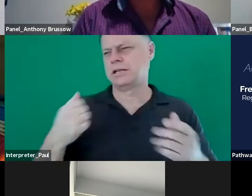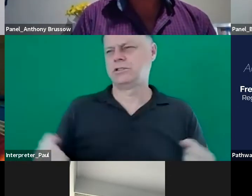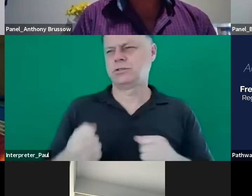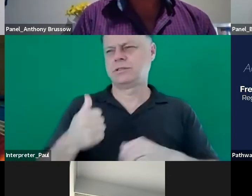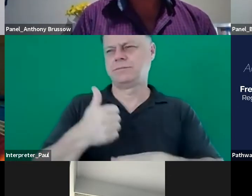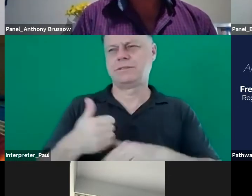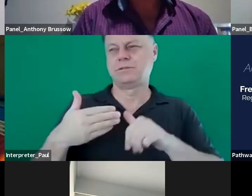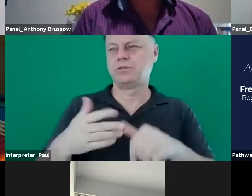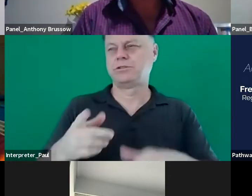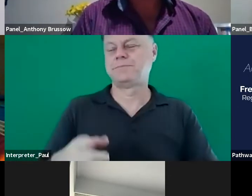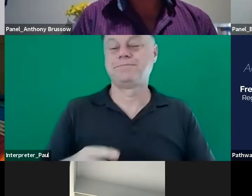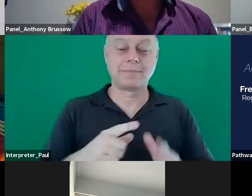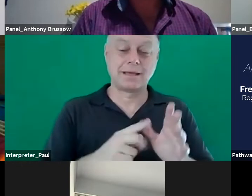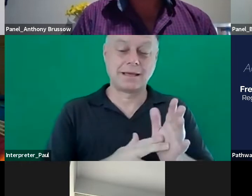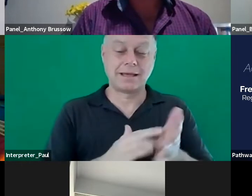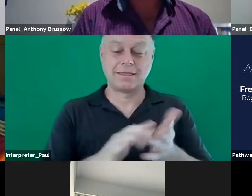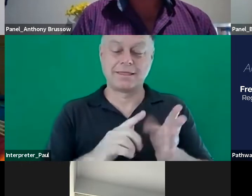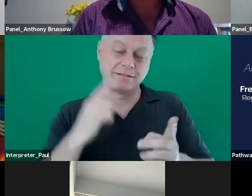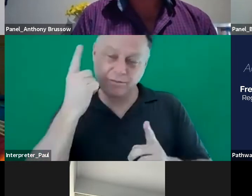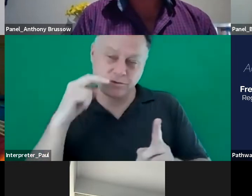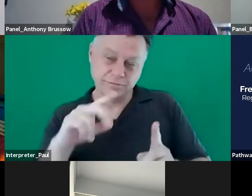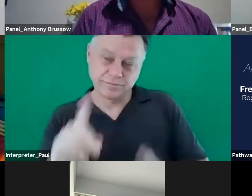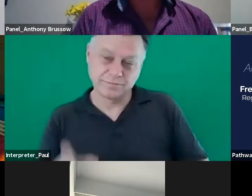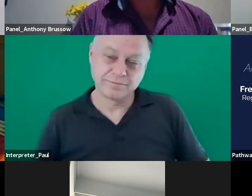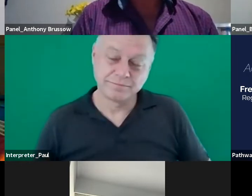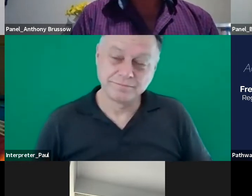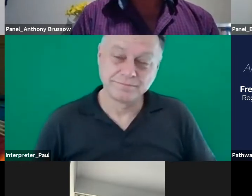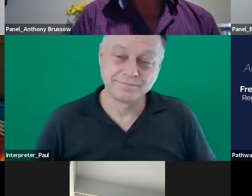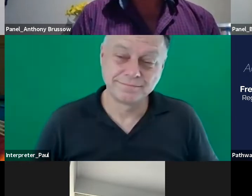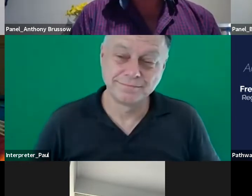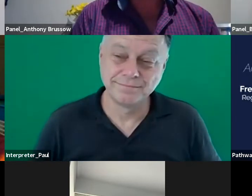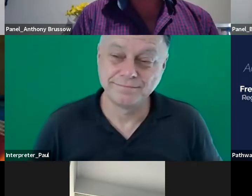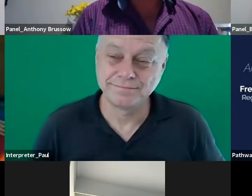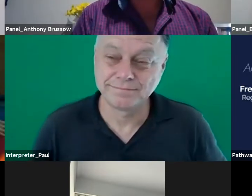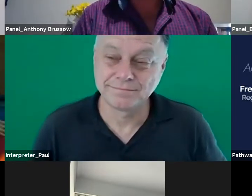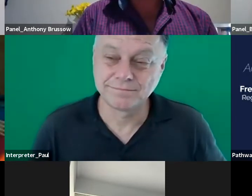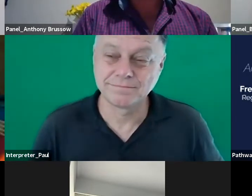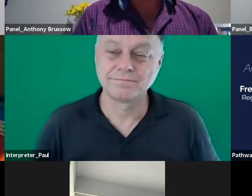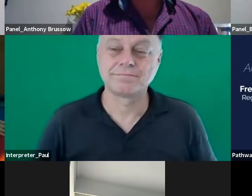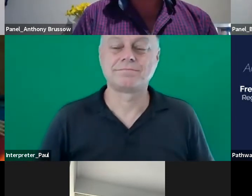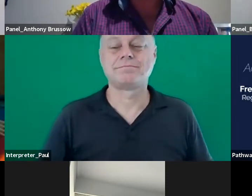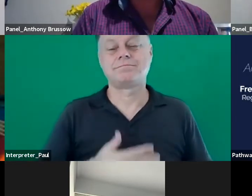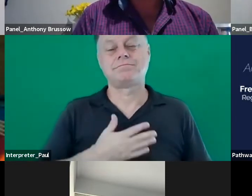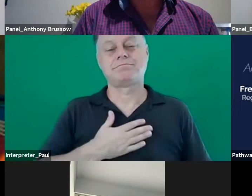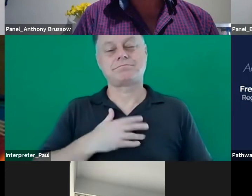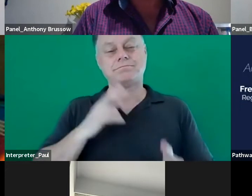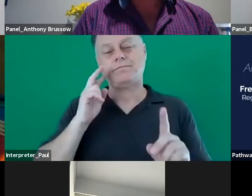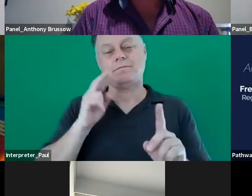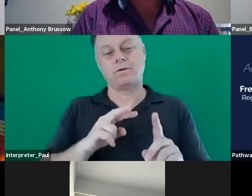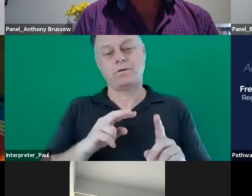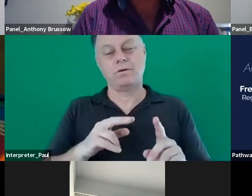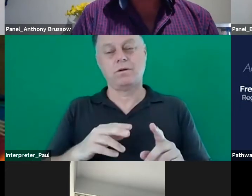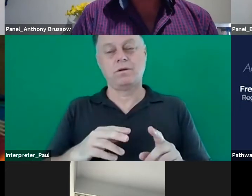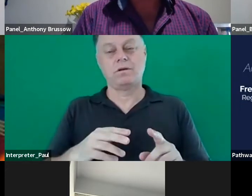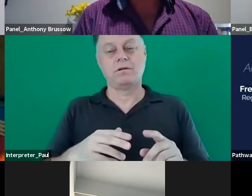there too and anthony what are your views on this uh my views is um that help